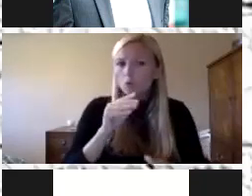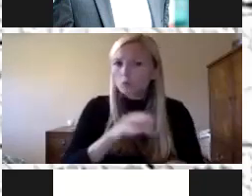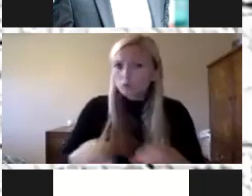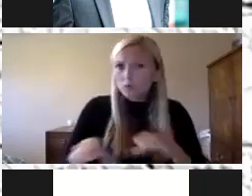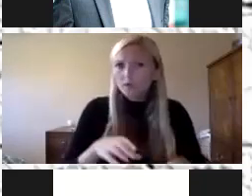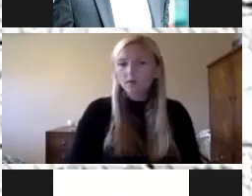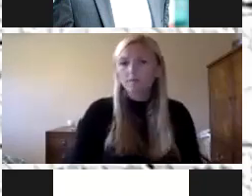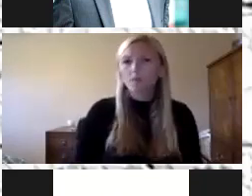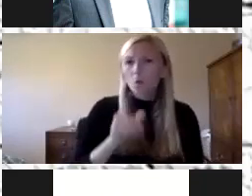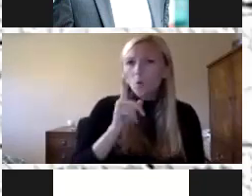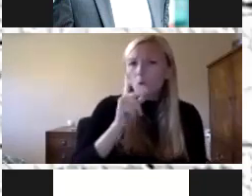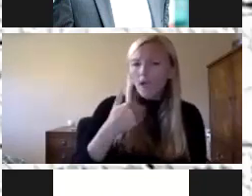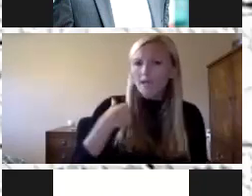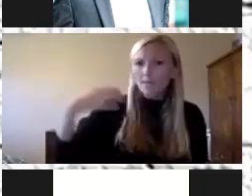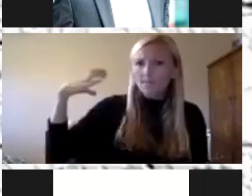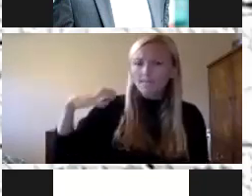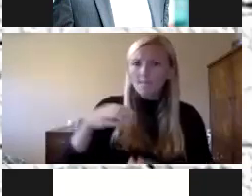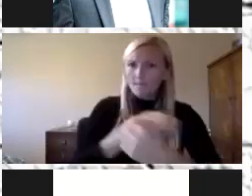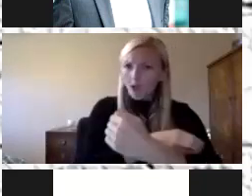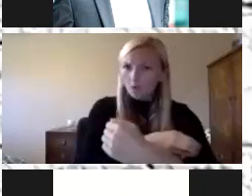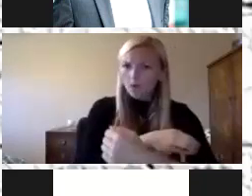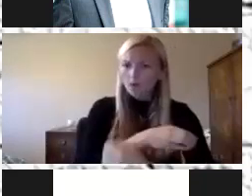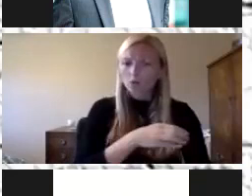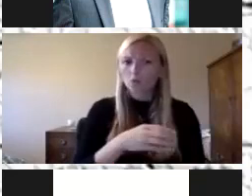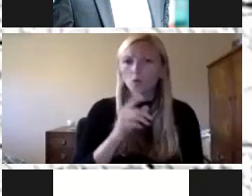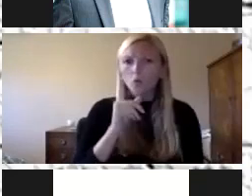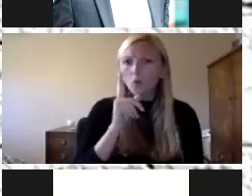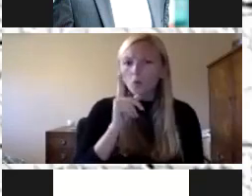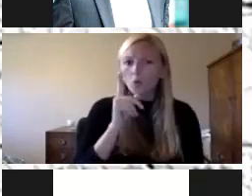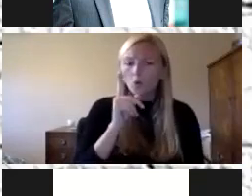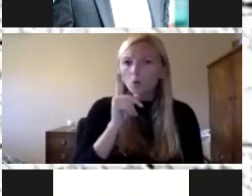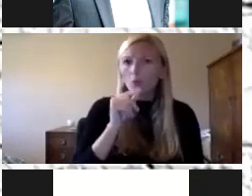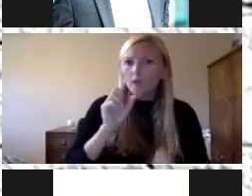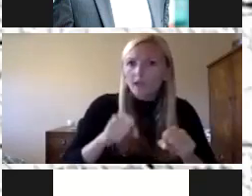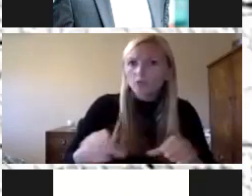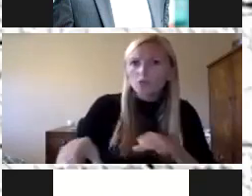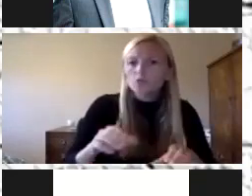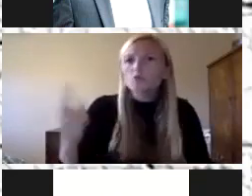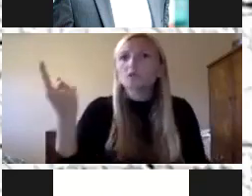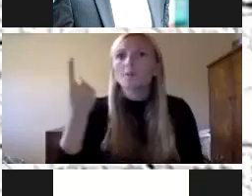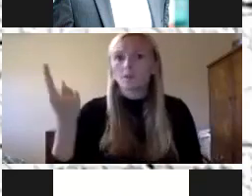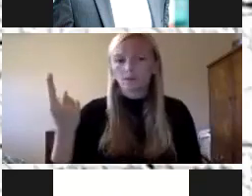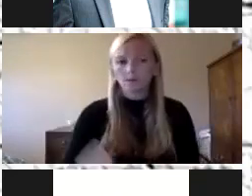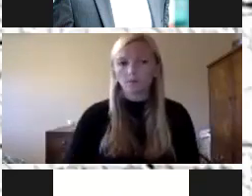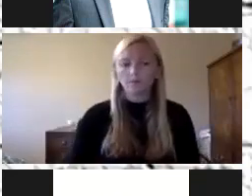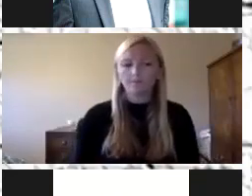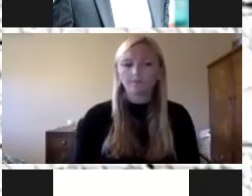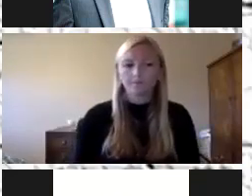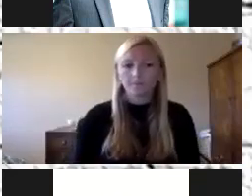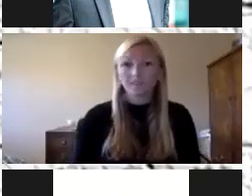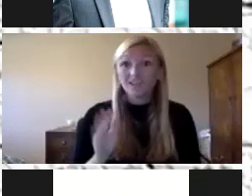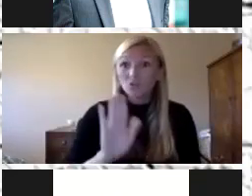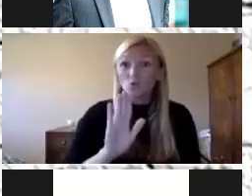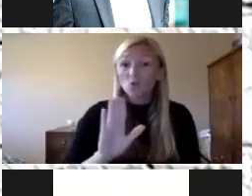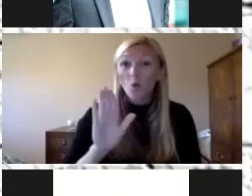authorization power and who can act on behalf of the CEO, the provost, a principal, a department head? Even within your own